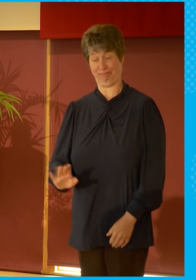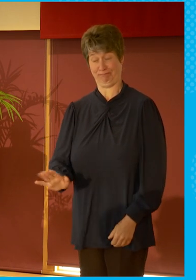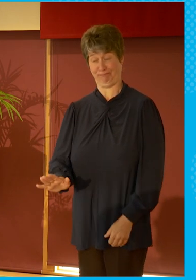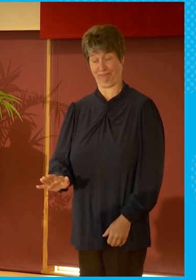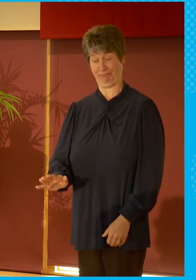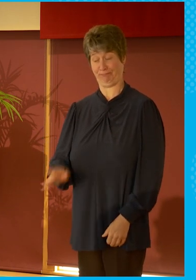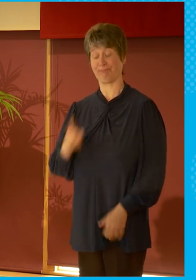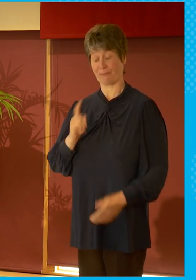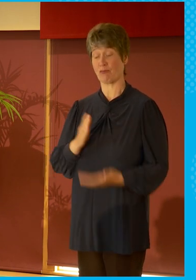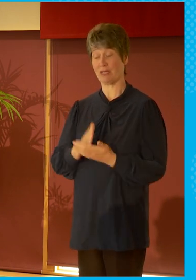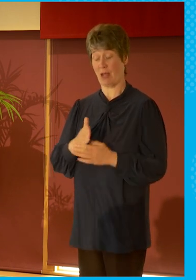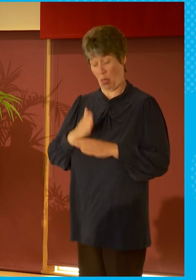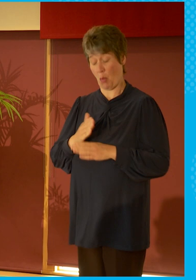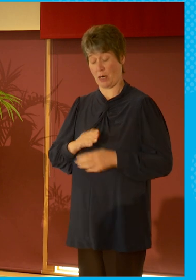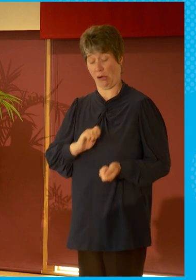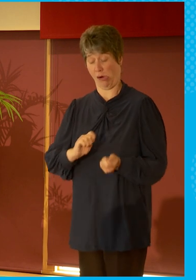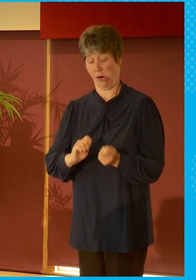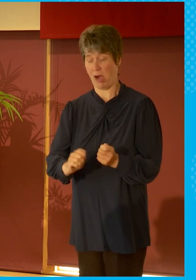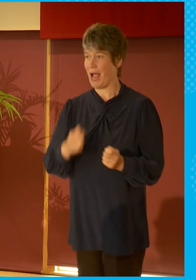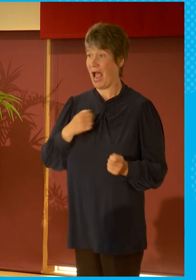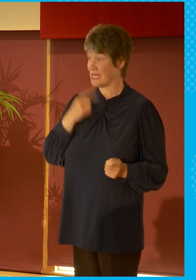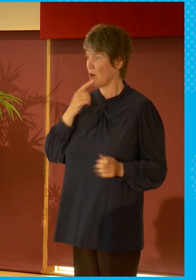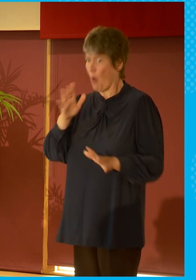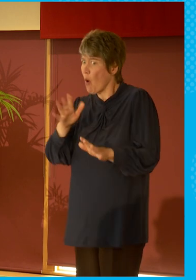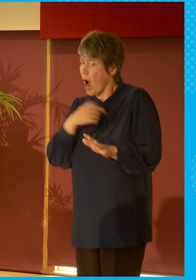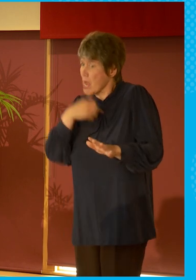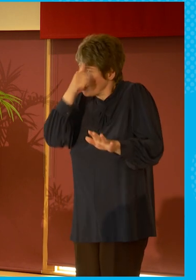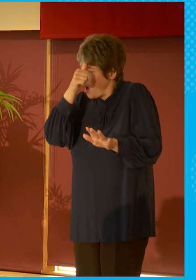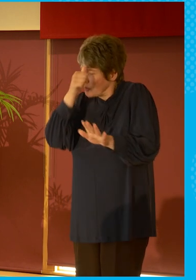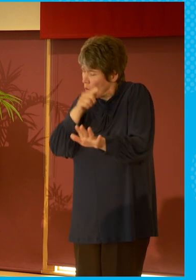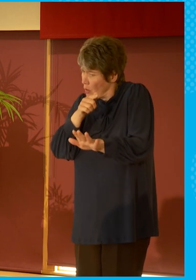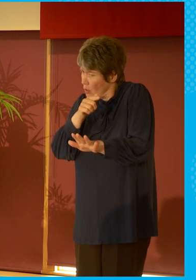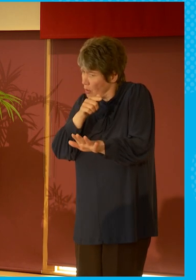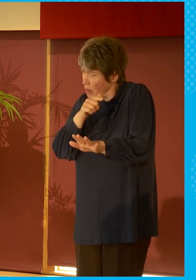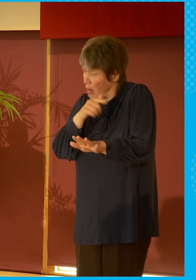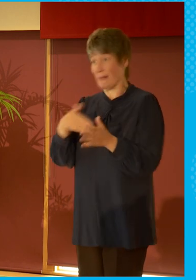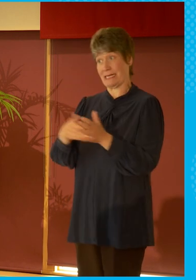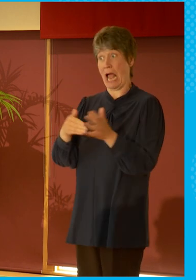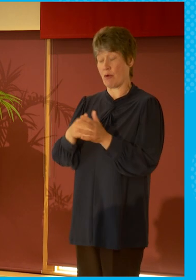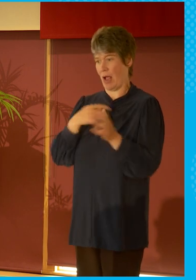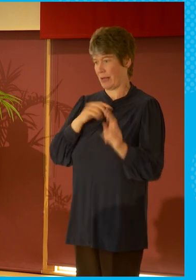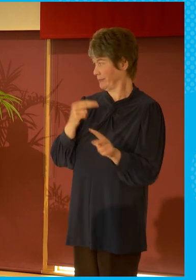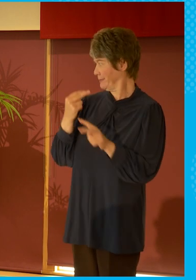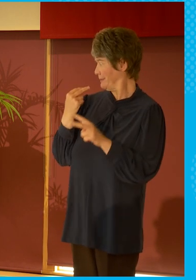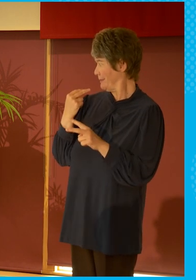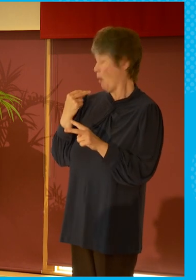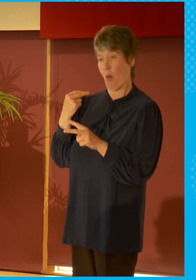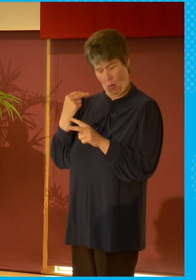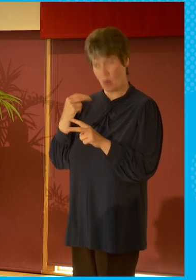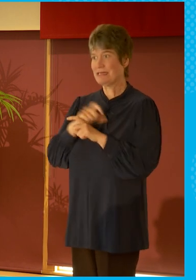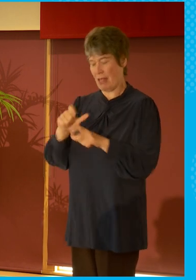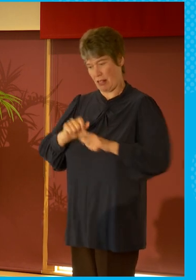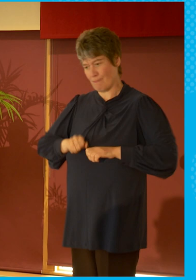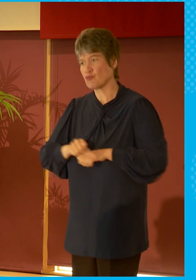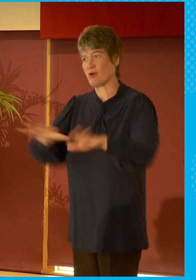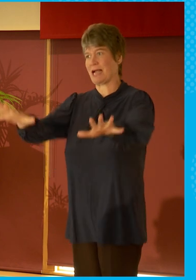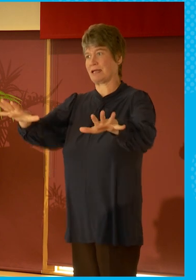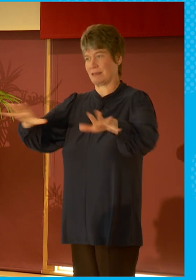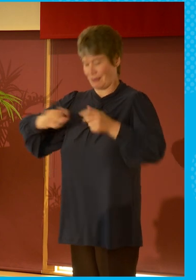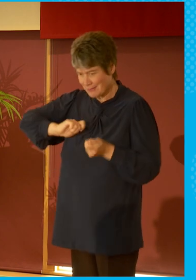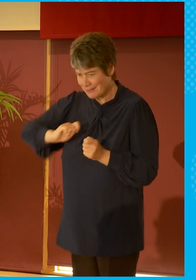understand that, I just need a job, I want to get in there and I got in there and I say the same thing, it's evolving and it's changing but I've never really